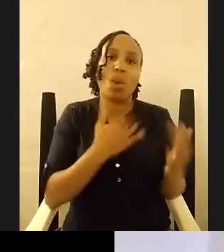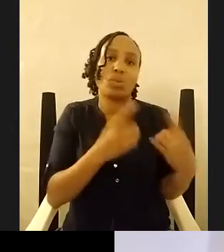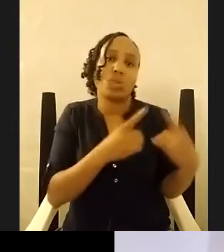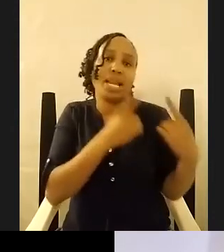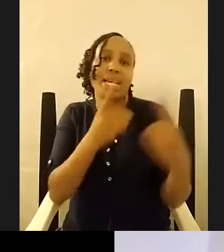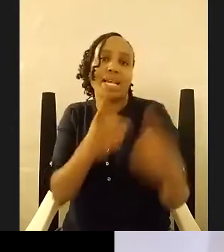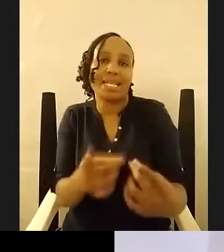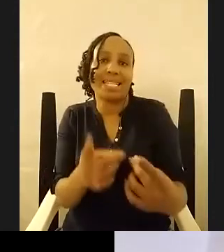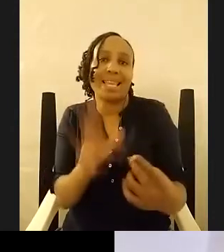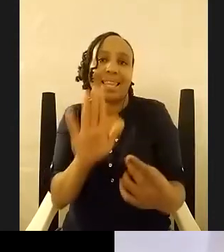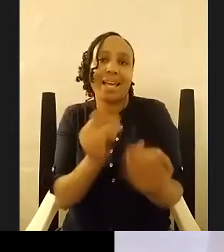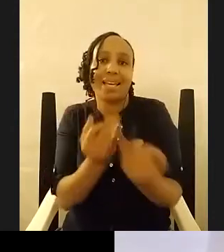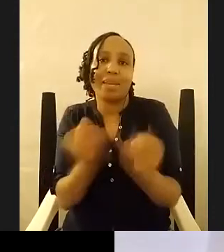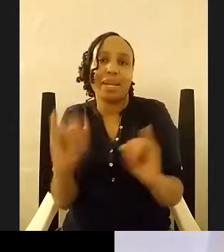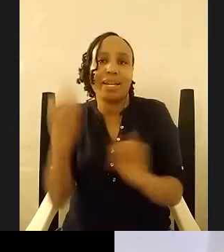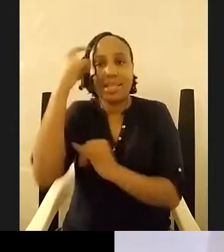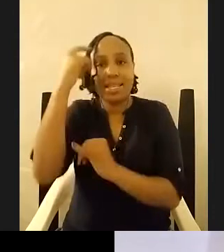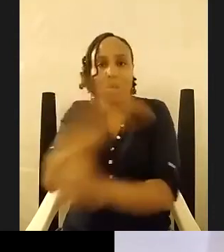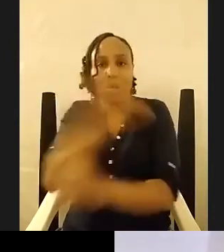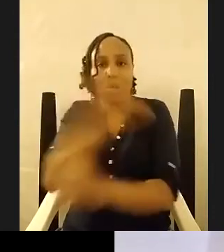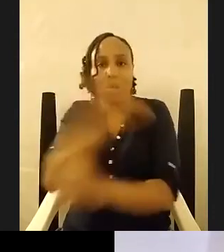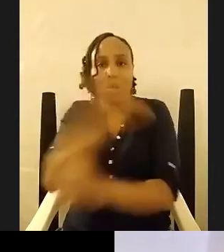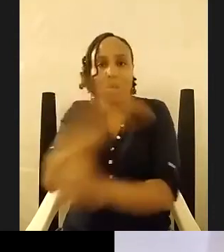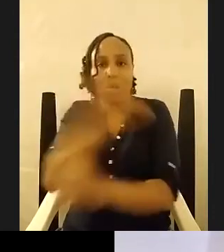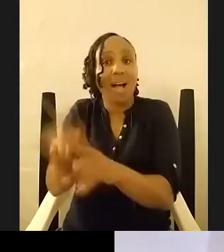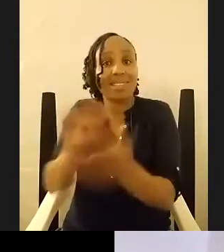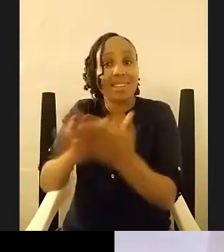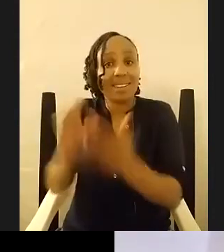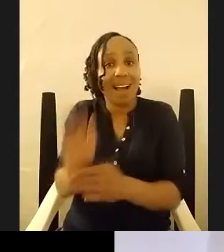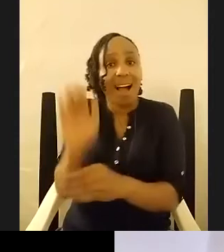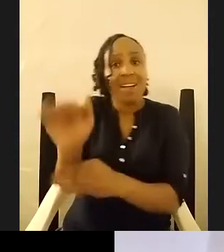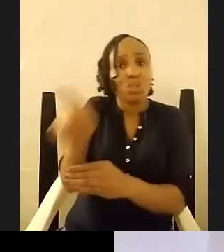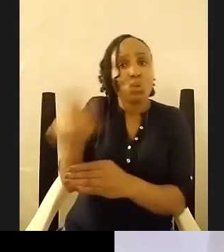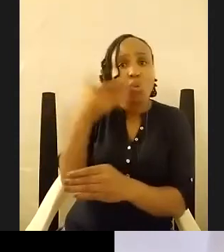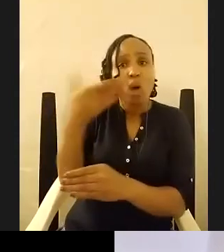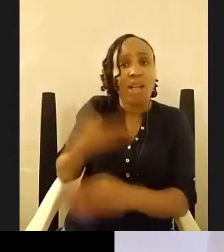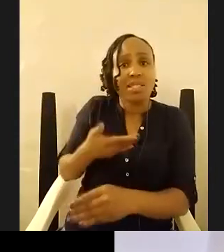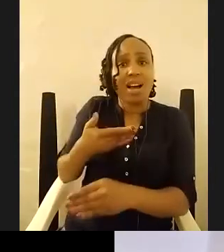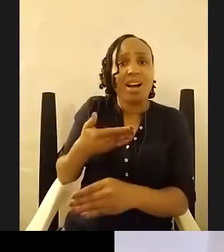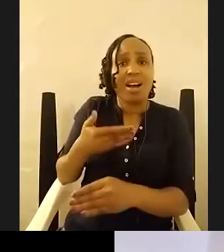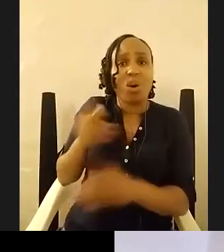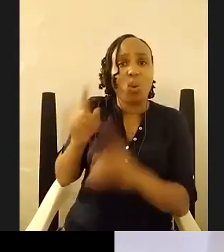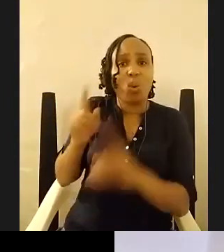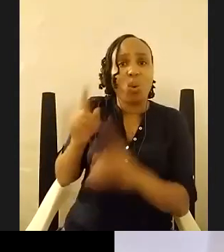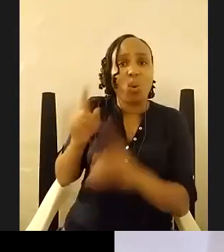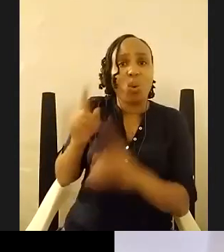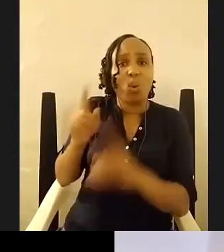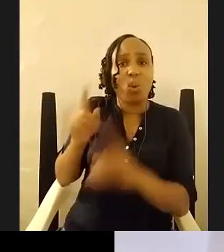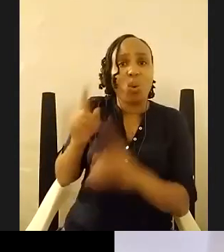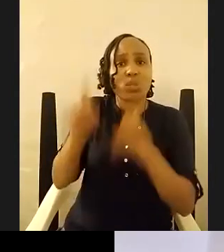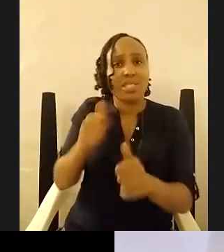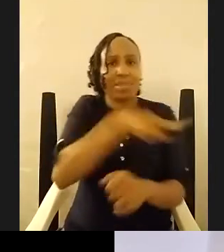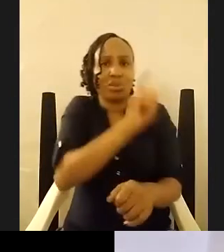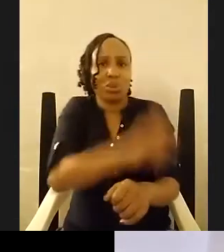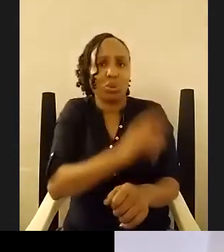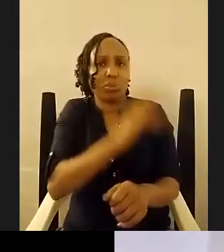authority to you as the writer in asking you to answer questions that they should ideally be doing is that something that